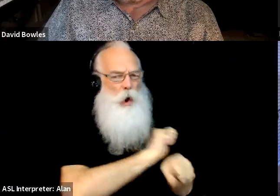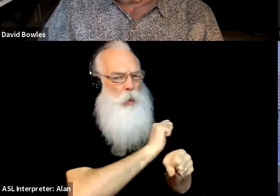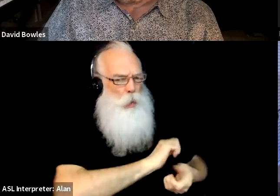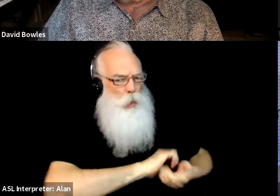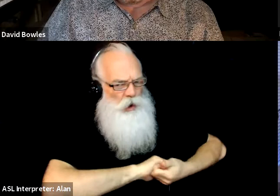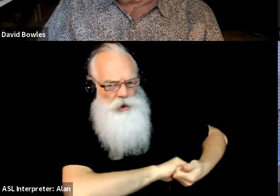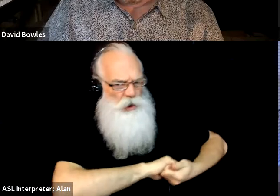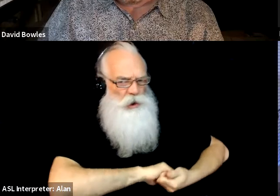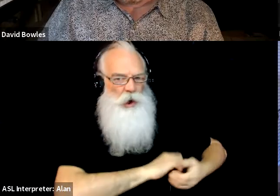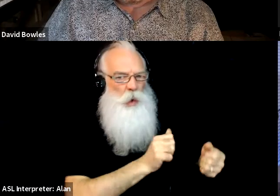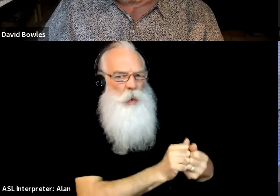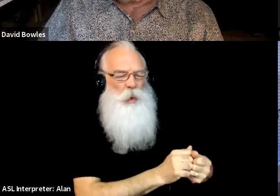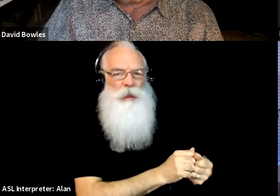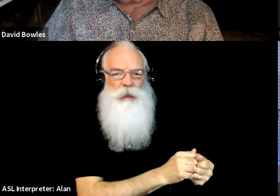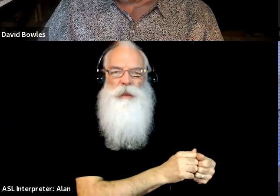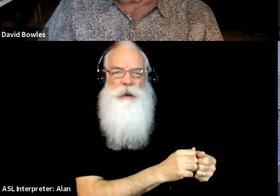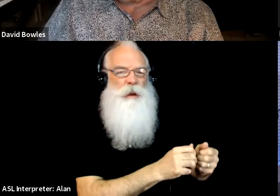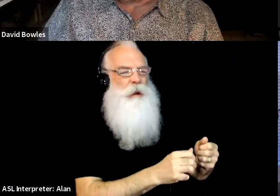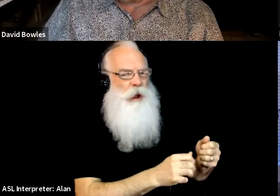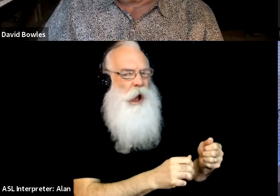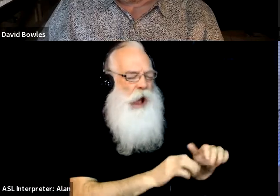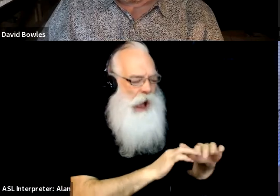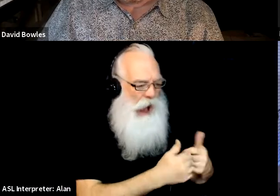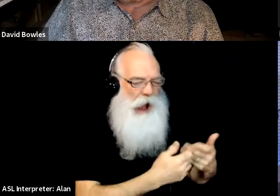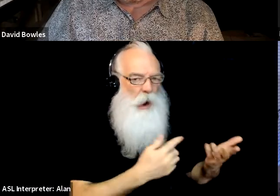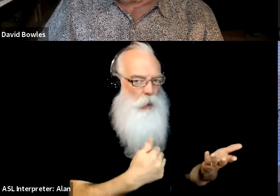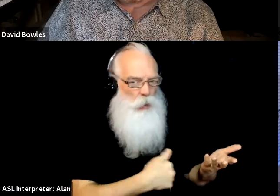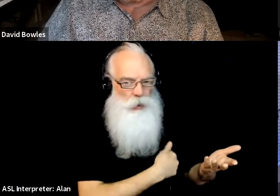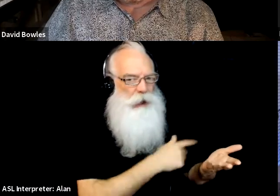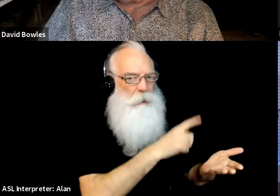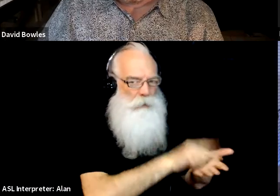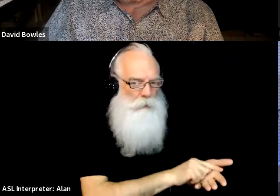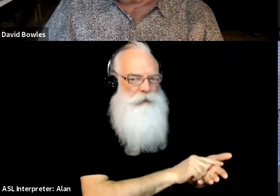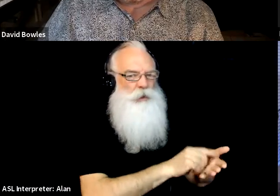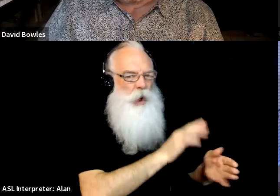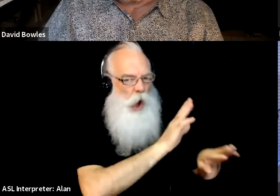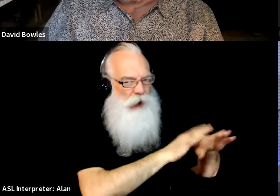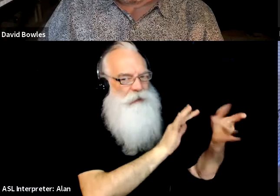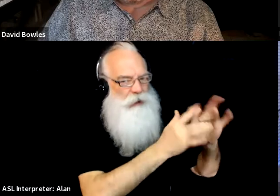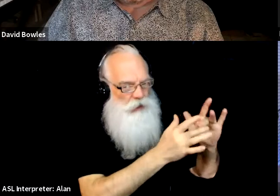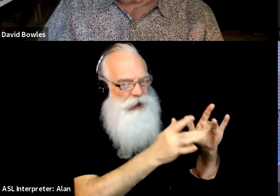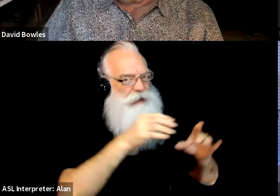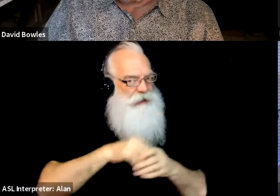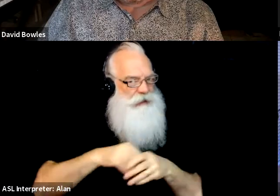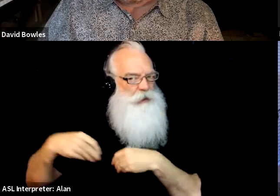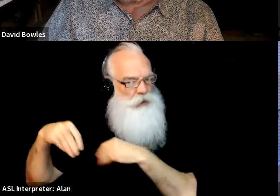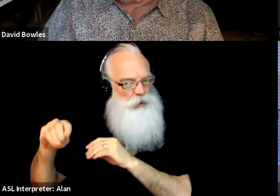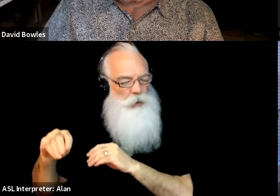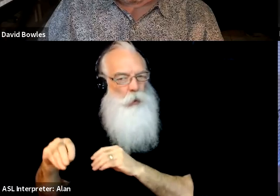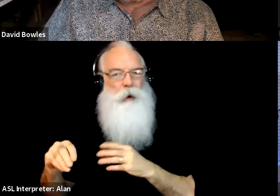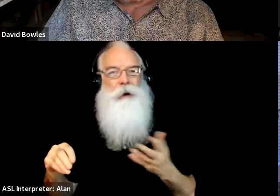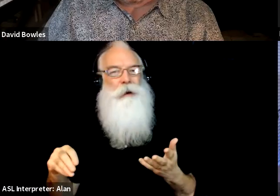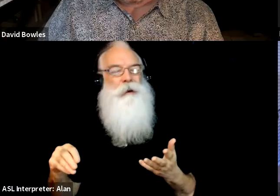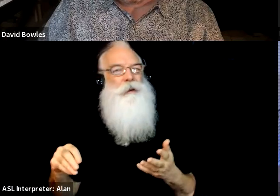are showcased at their stores or online. And I feel as if they put a little bit more energy into putting